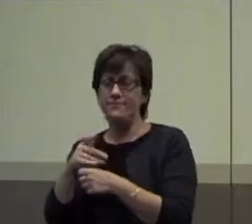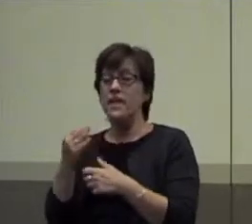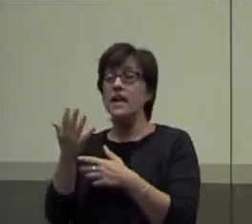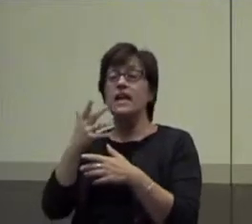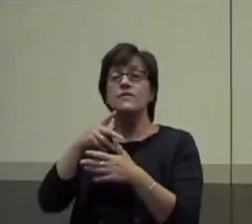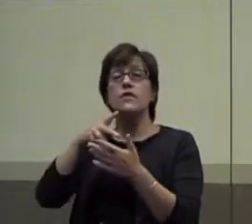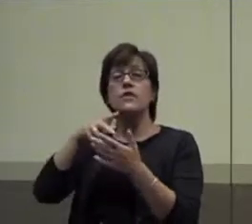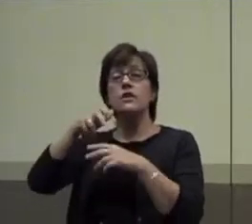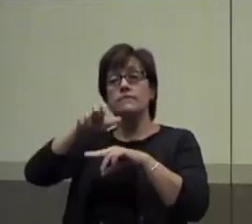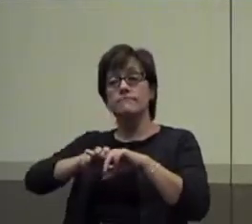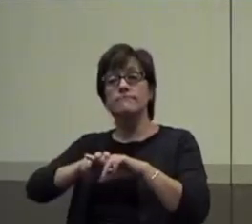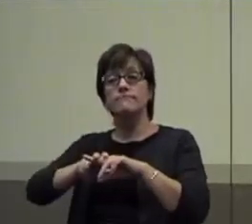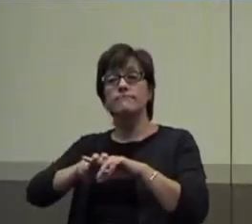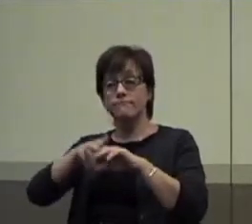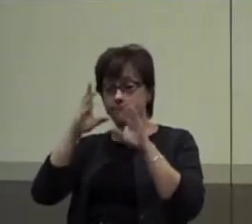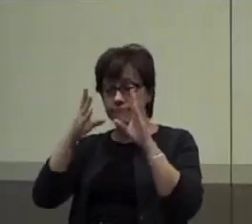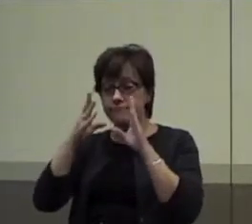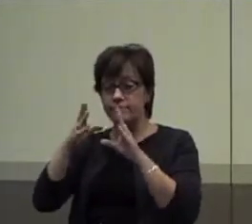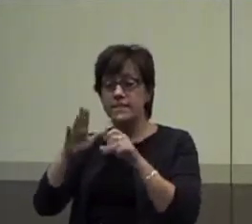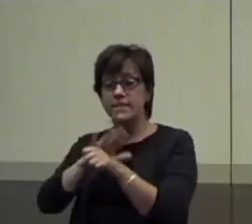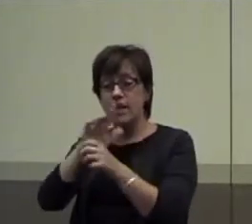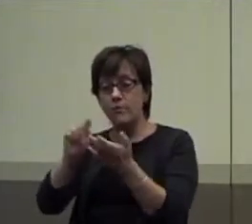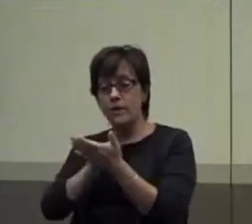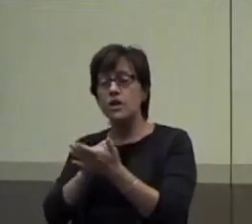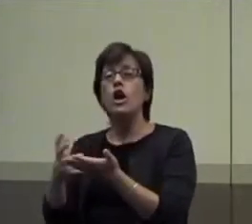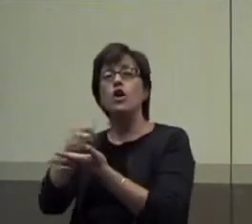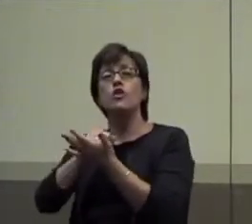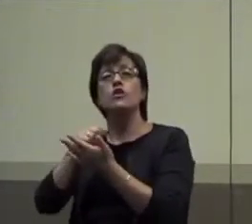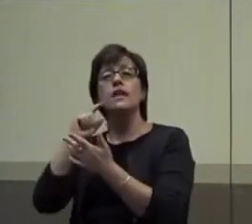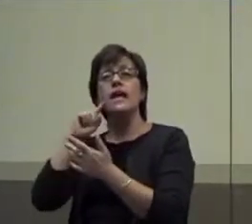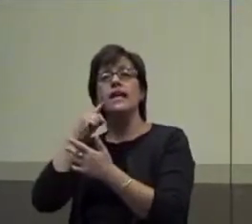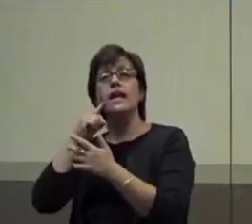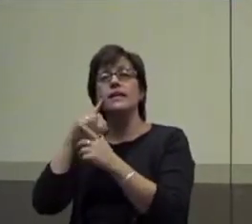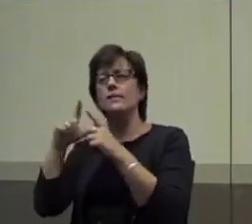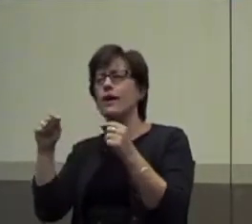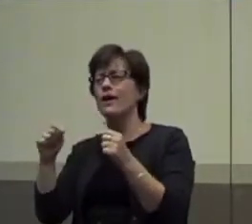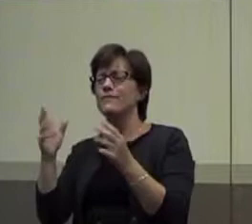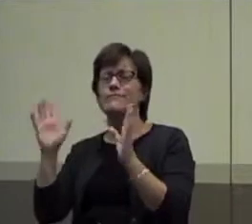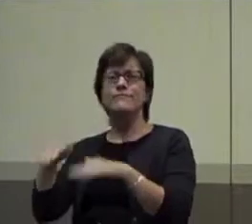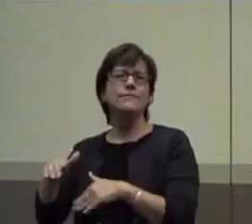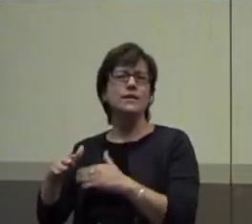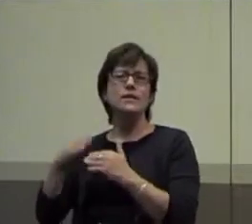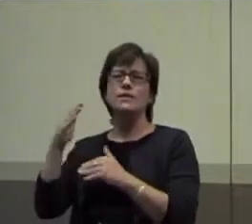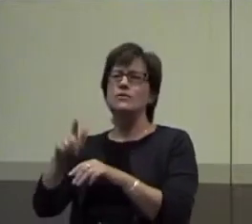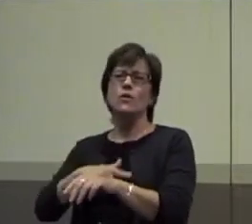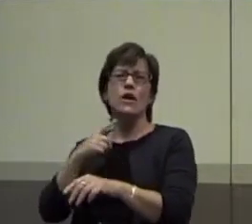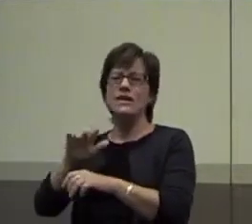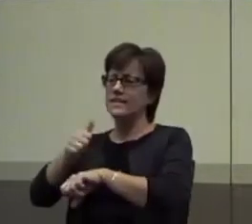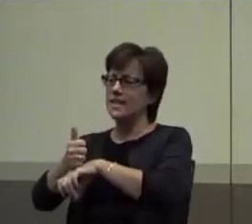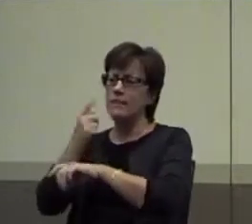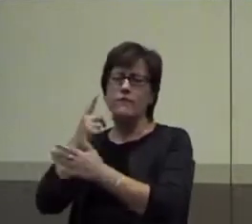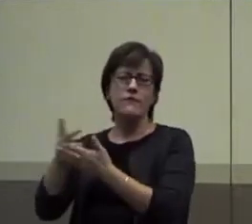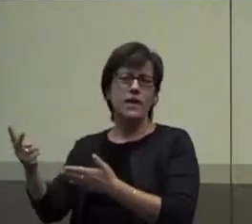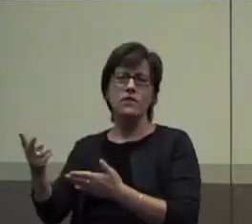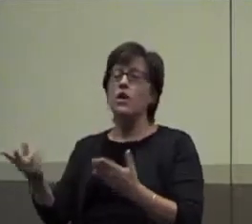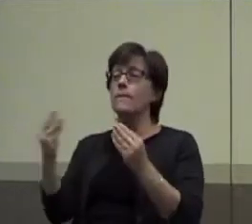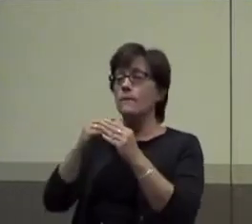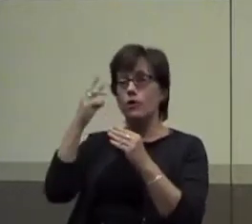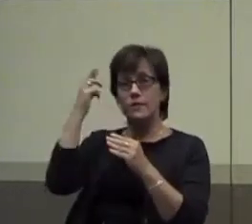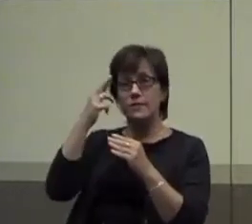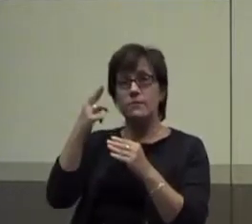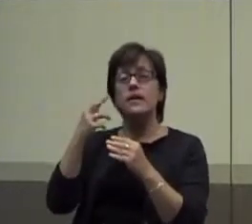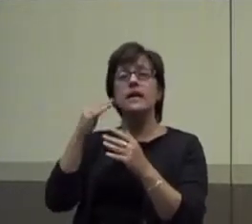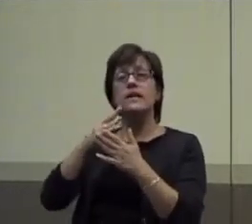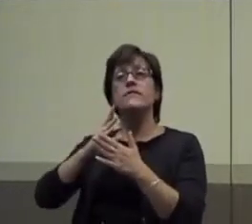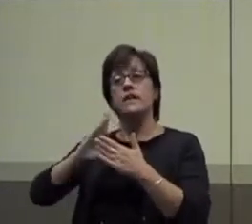entire period, he will earn a candy bar. Again, it's just way too long setting the student up. It's more reasonable timeframe if they complete five